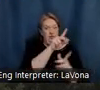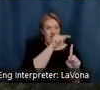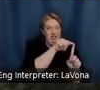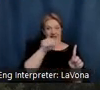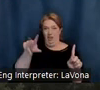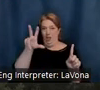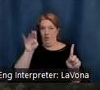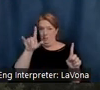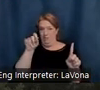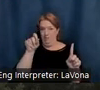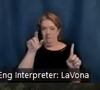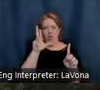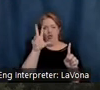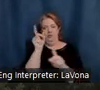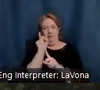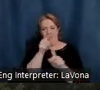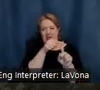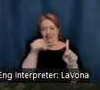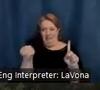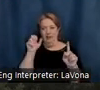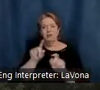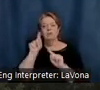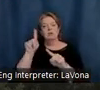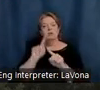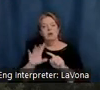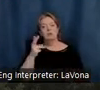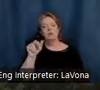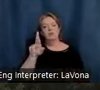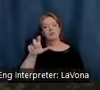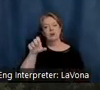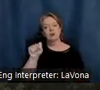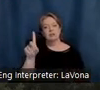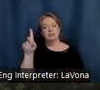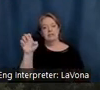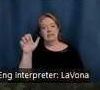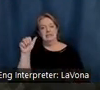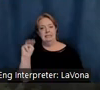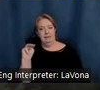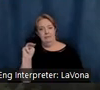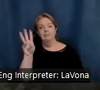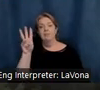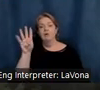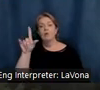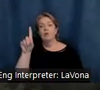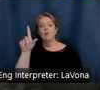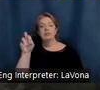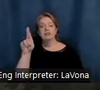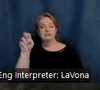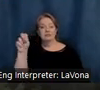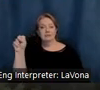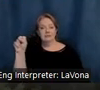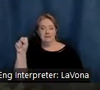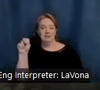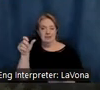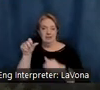Hoosier National Forest or the Charles Deem Wilderness Preserve. Or just find an oasis right in town, walk through